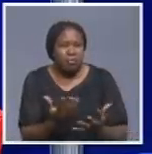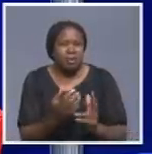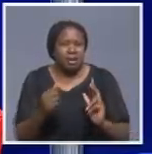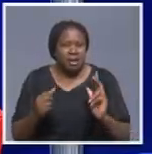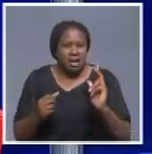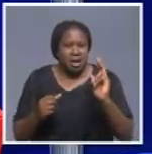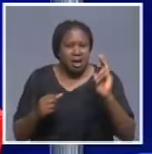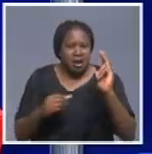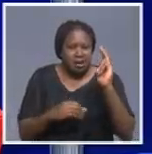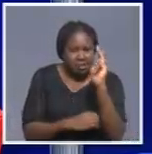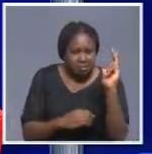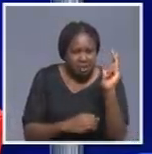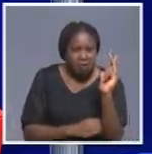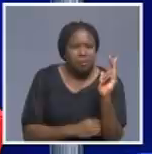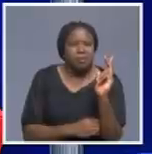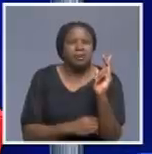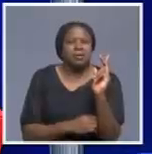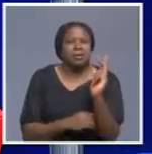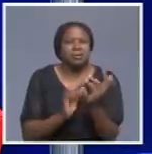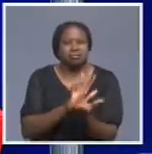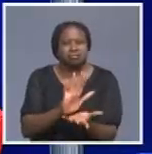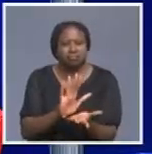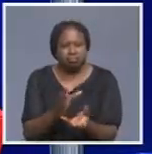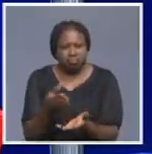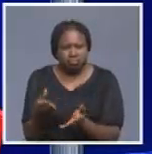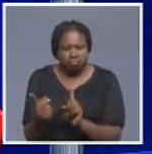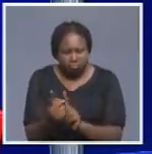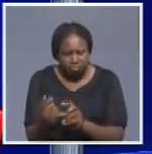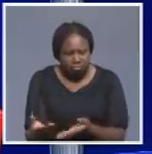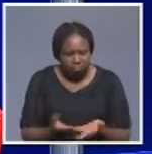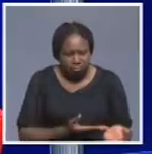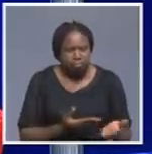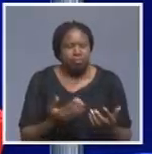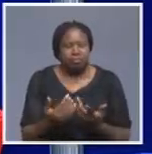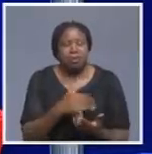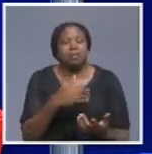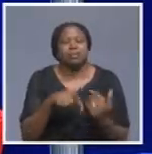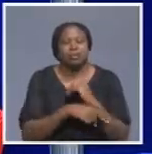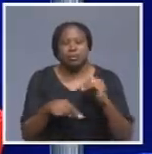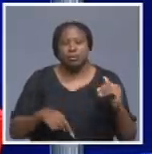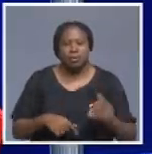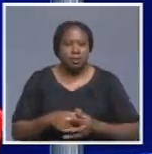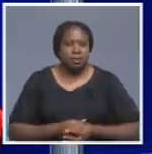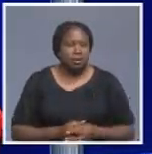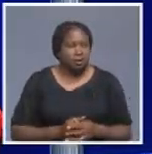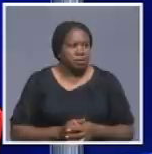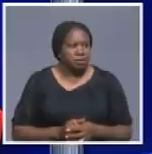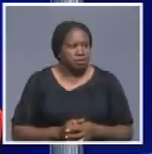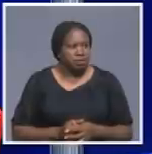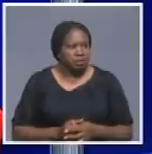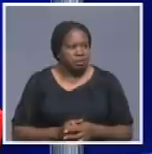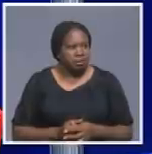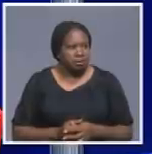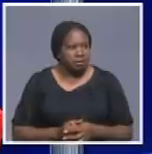course, in that instance, they will not pose any danger to the immigration officials. Is there need for Namibians to